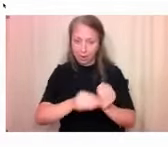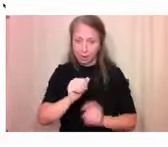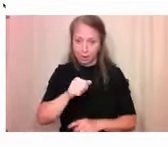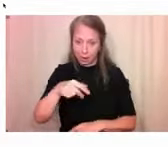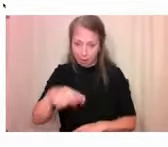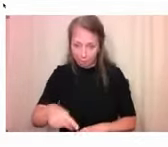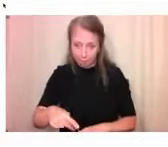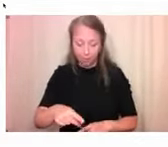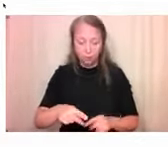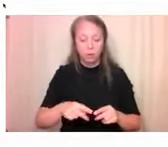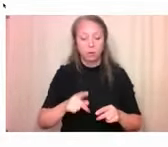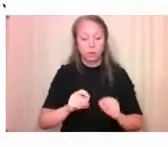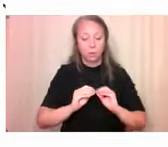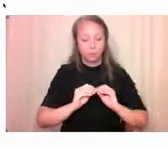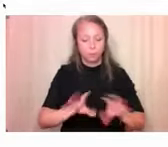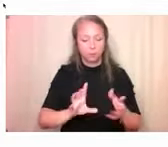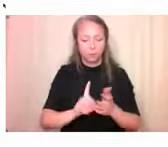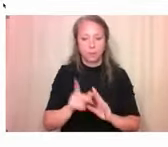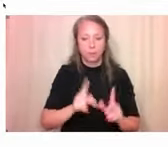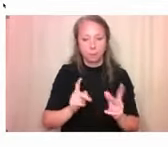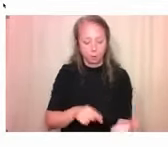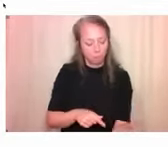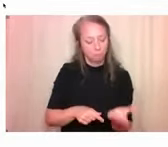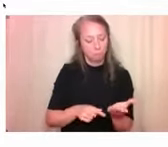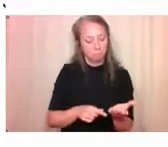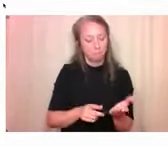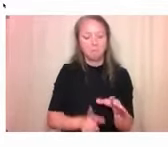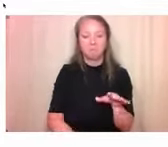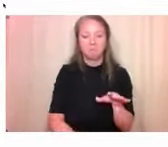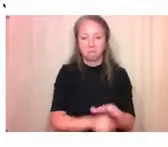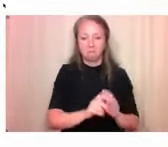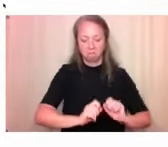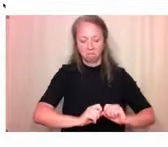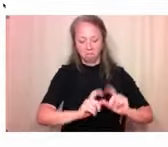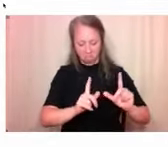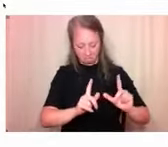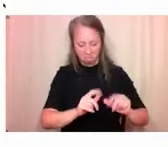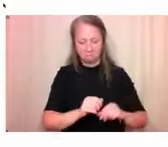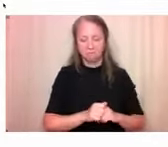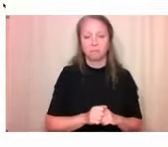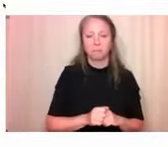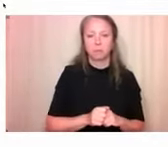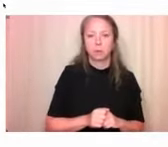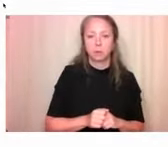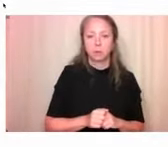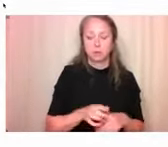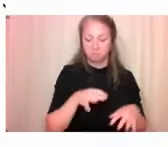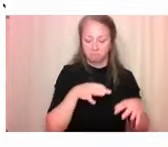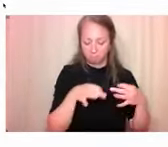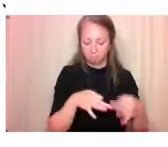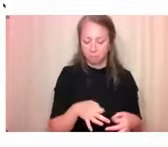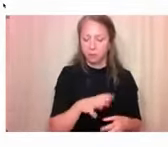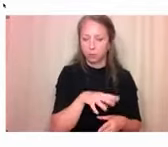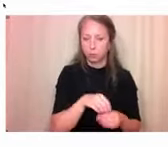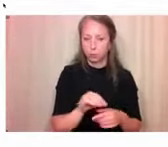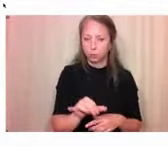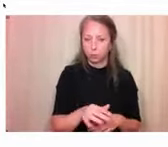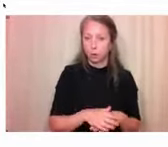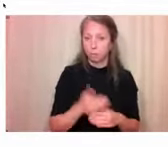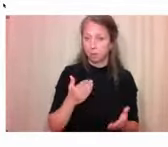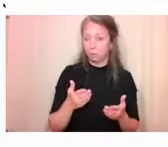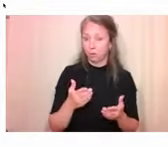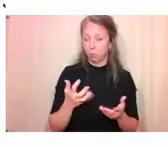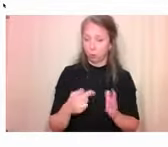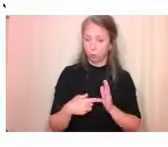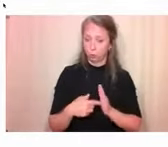also the description that you've given to it. So if you have a feature like this where you want to highlight, like, yes, this is great, I want to